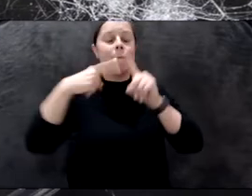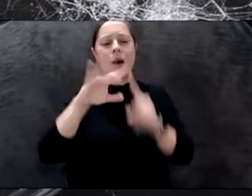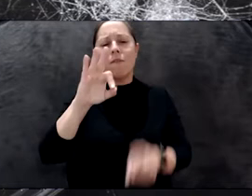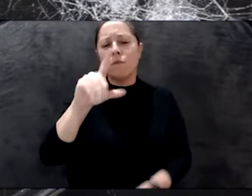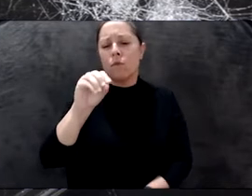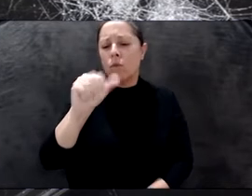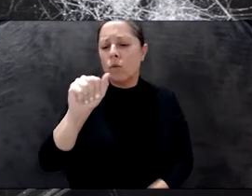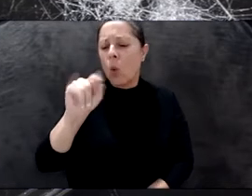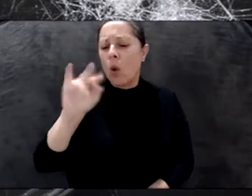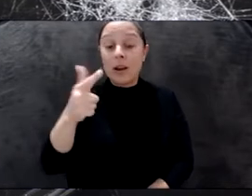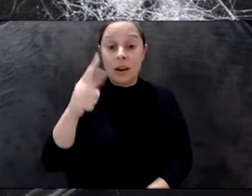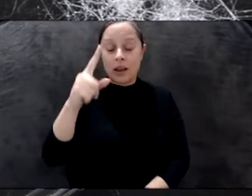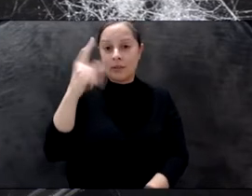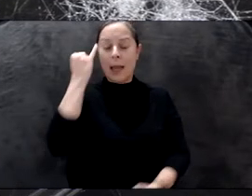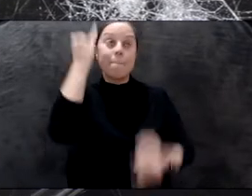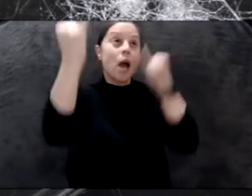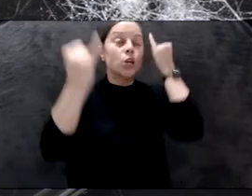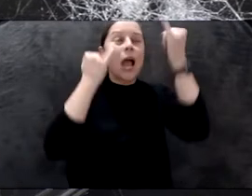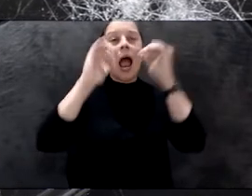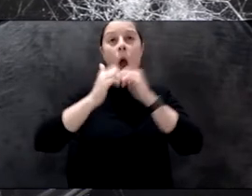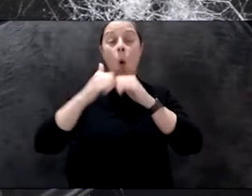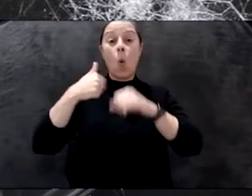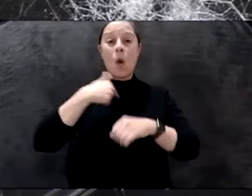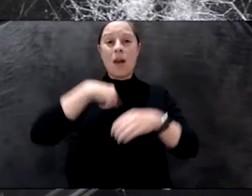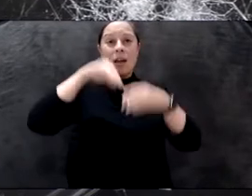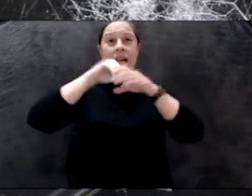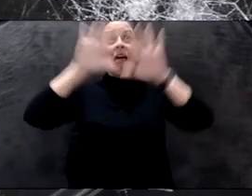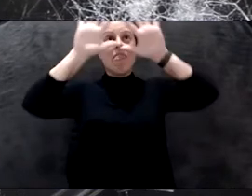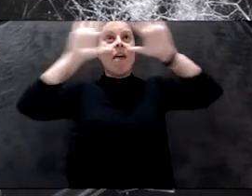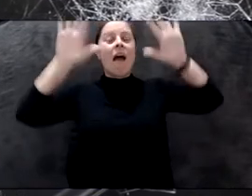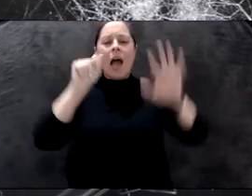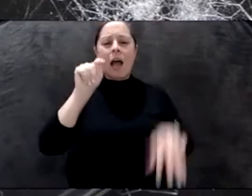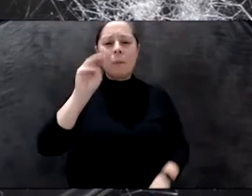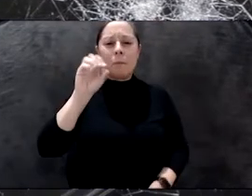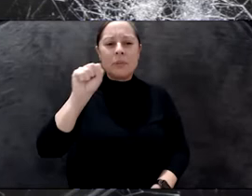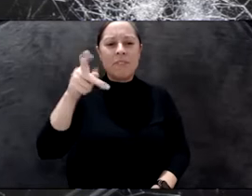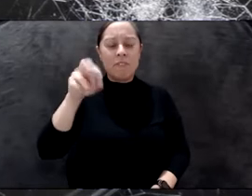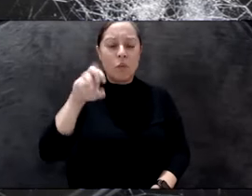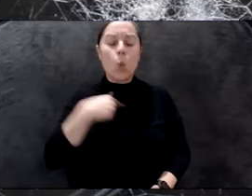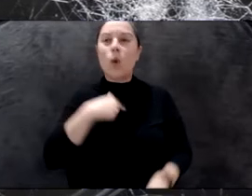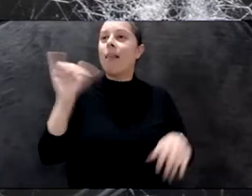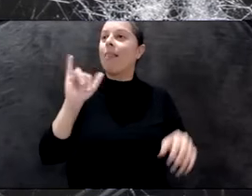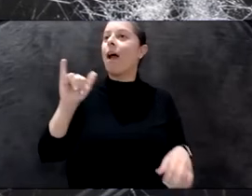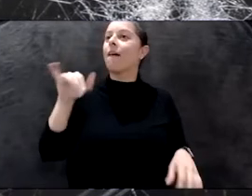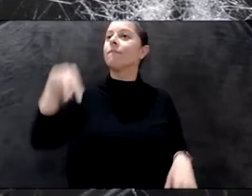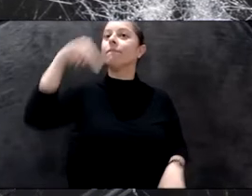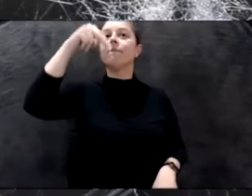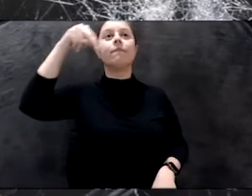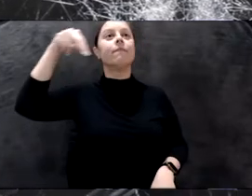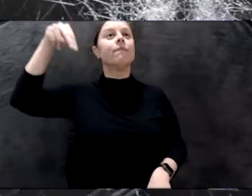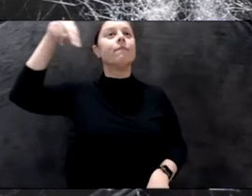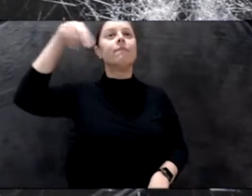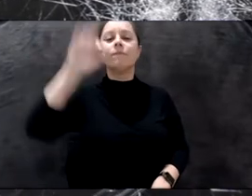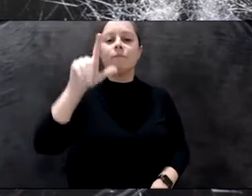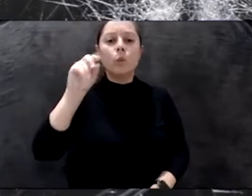learn to really float in the atmosphere. And it's not so much aerodynamic, but more aerostatic. He's more about Santos Dumont, where he'd think